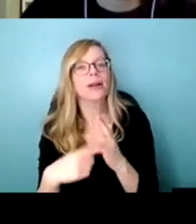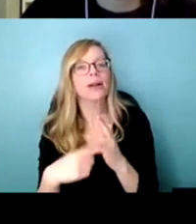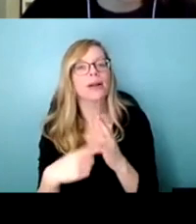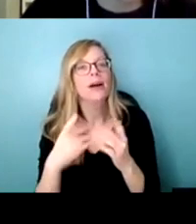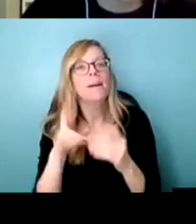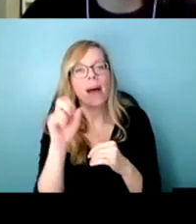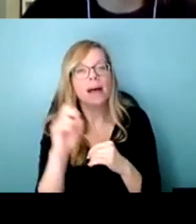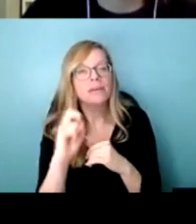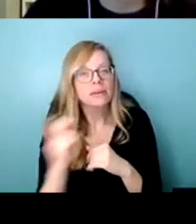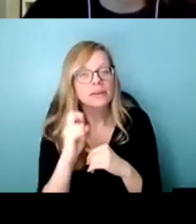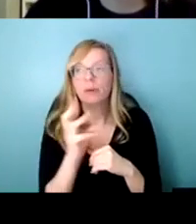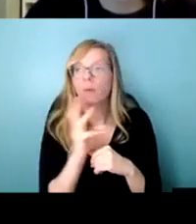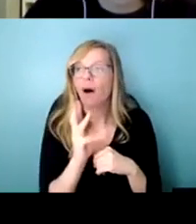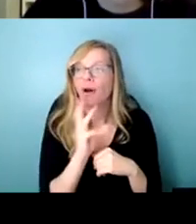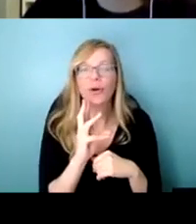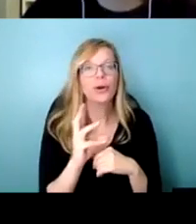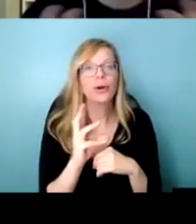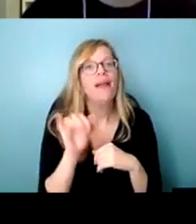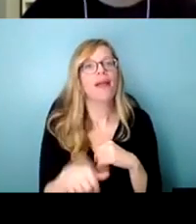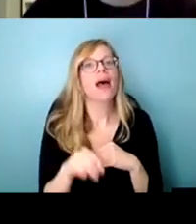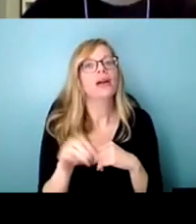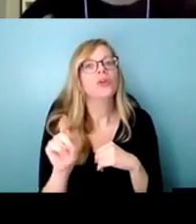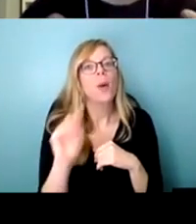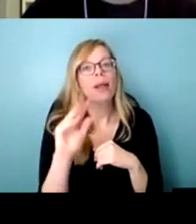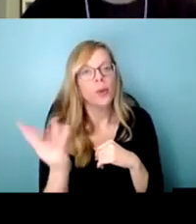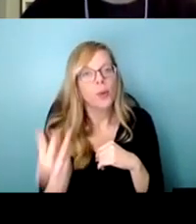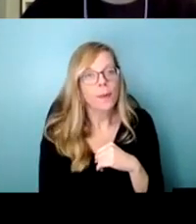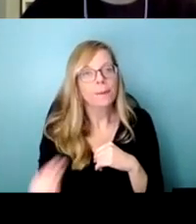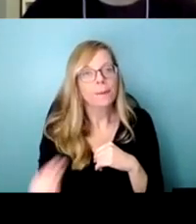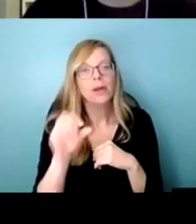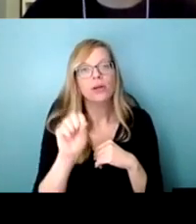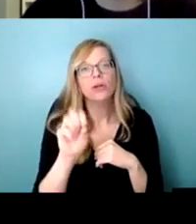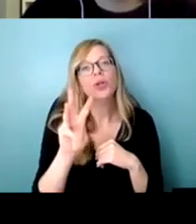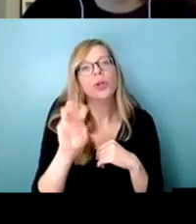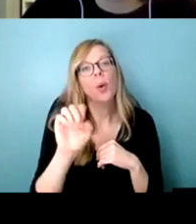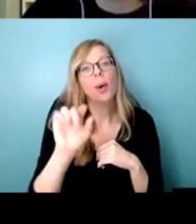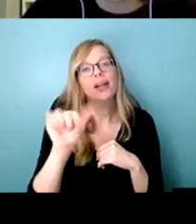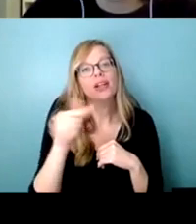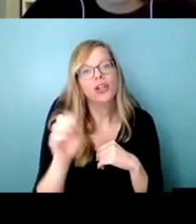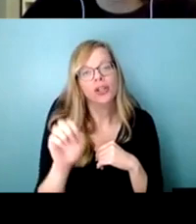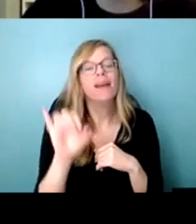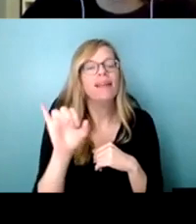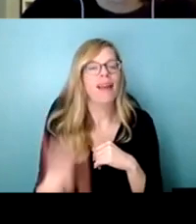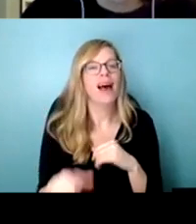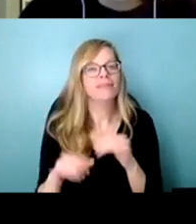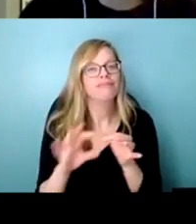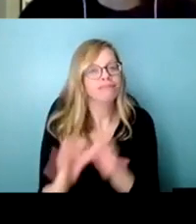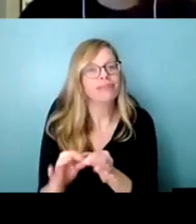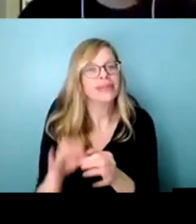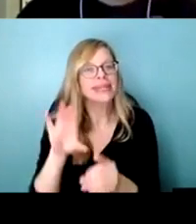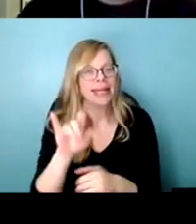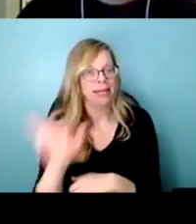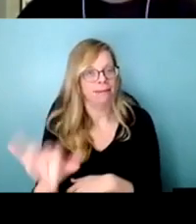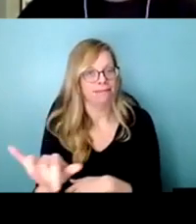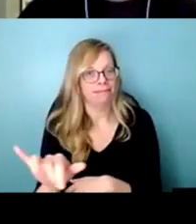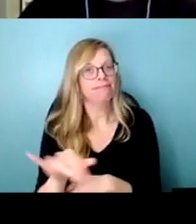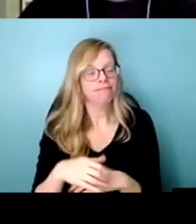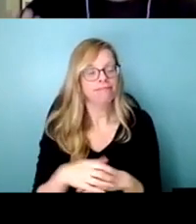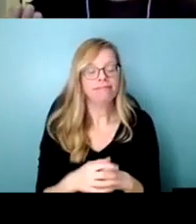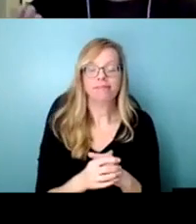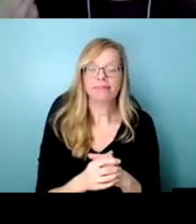water and and sewage those kinds of things that are really uh city based so sometimes